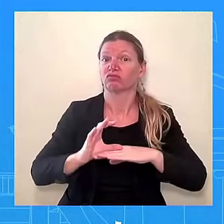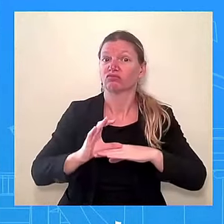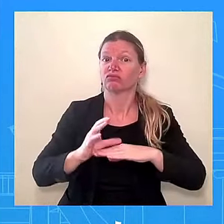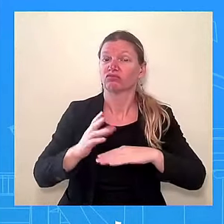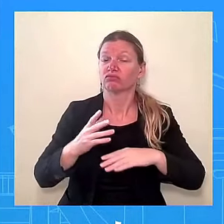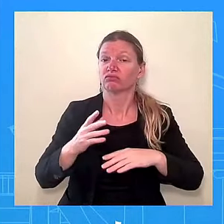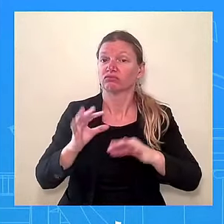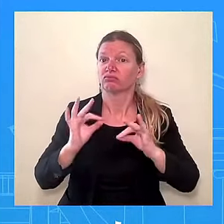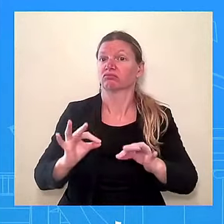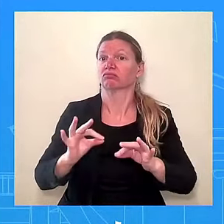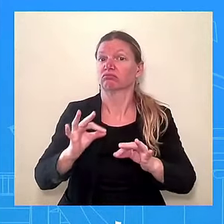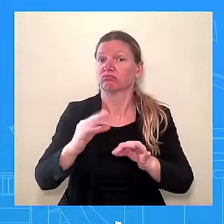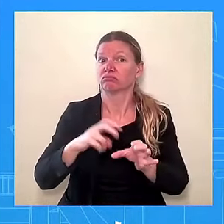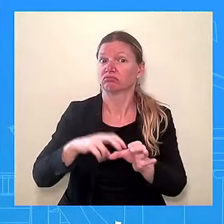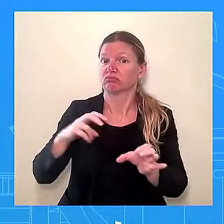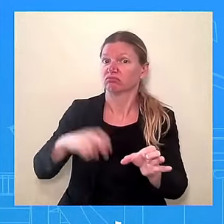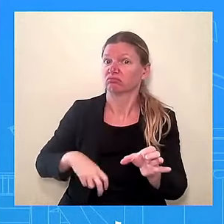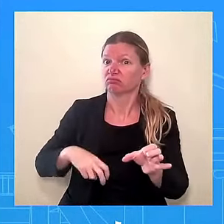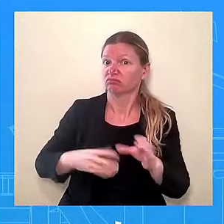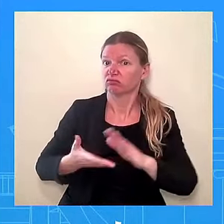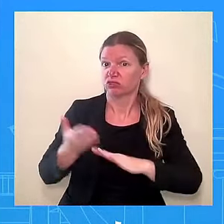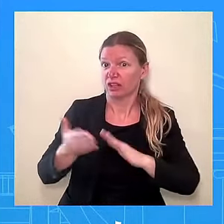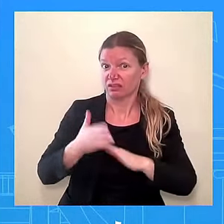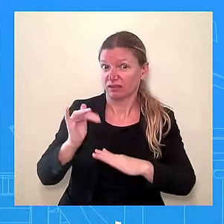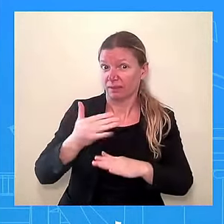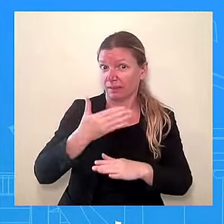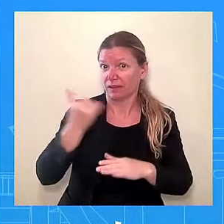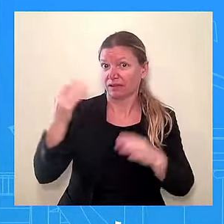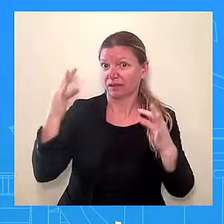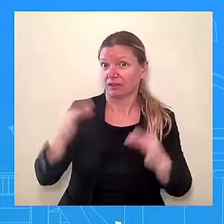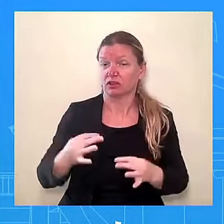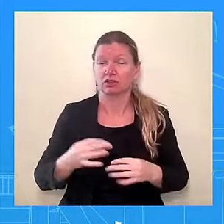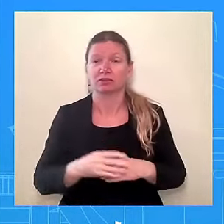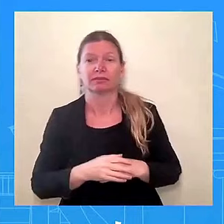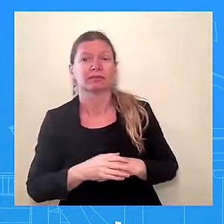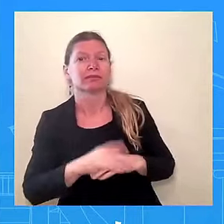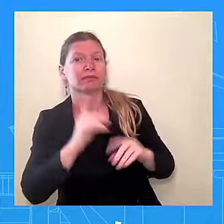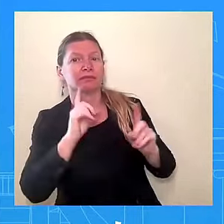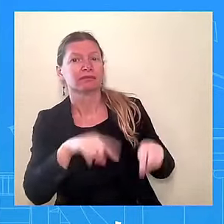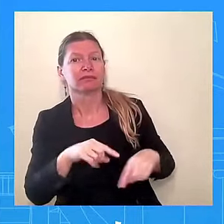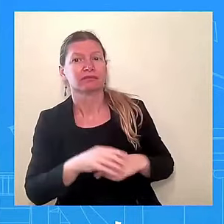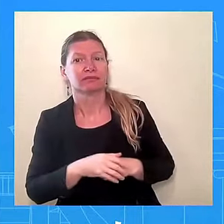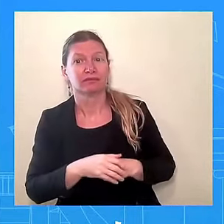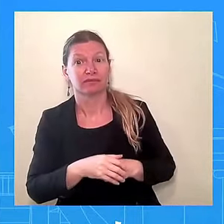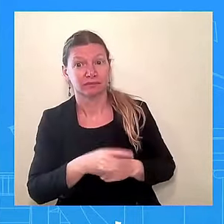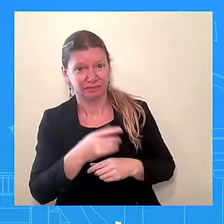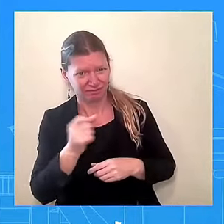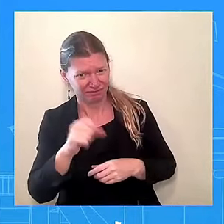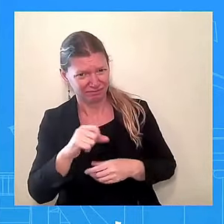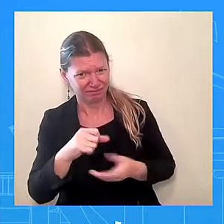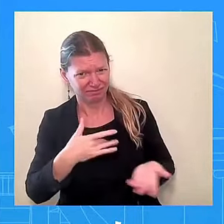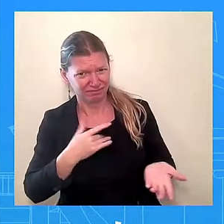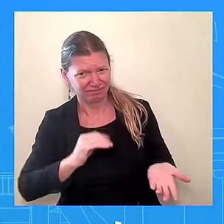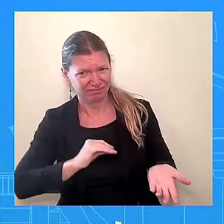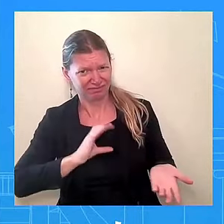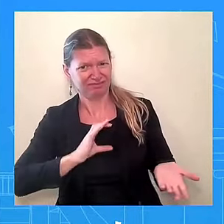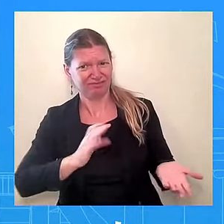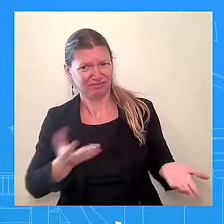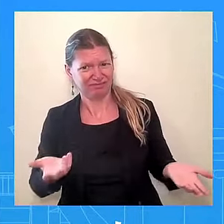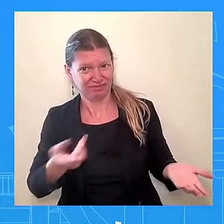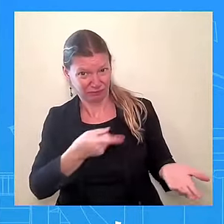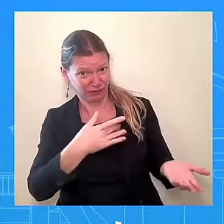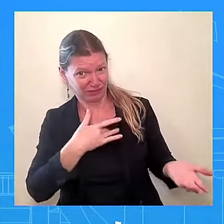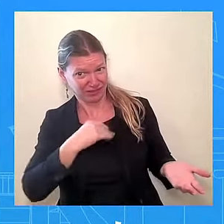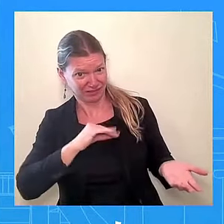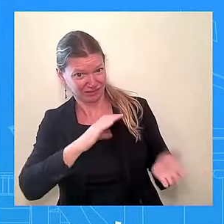I'm going to ask you, wouldn't you be reassured? Well, that's what No, but you just listed out what's occurred the past week.